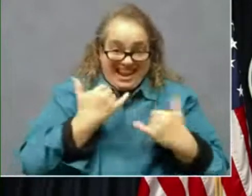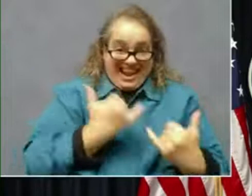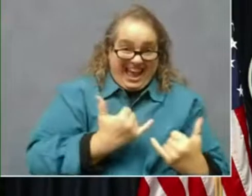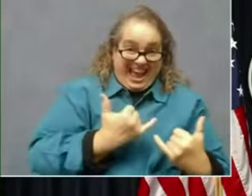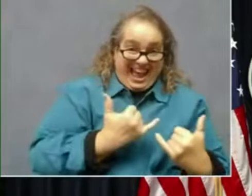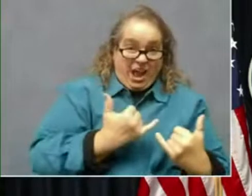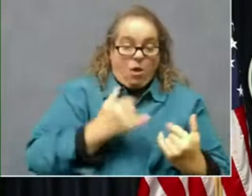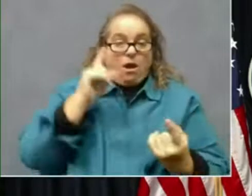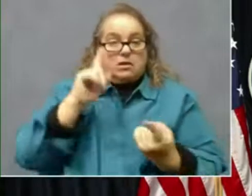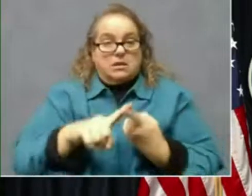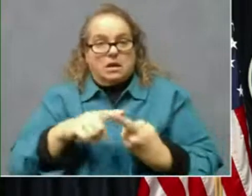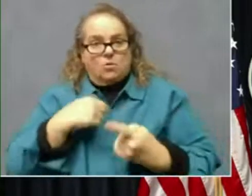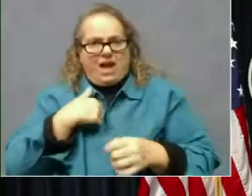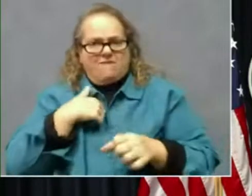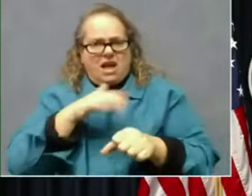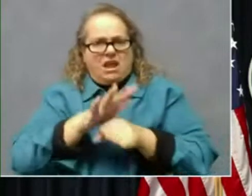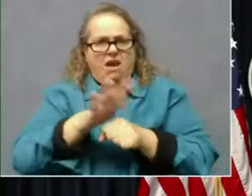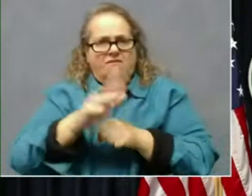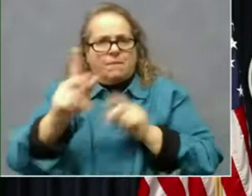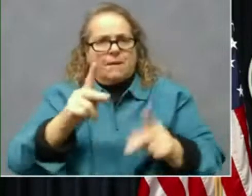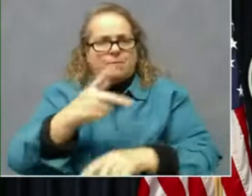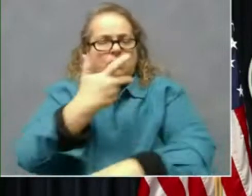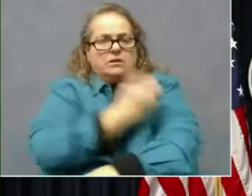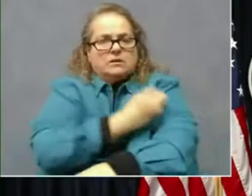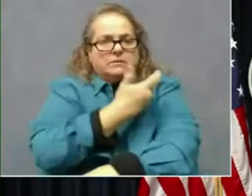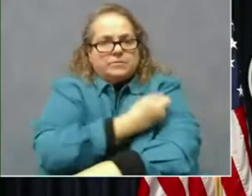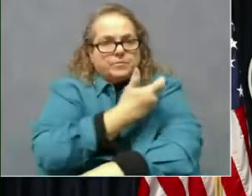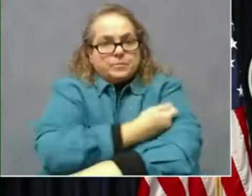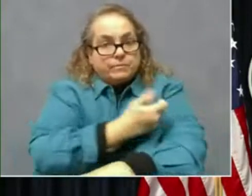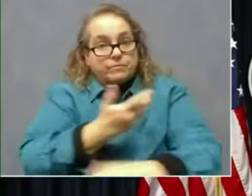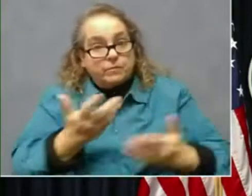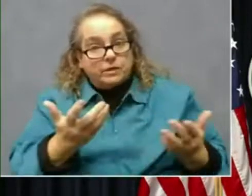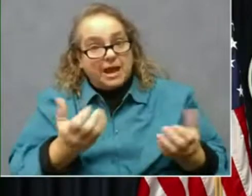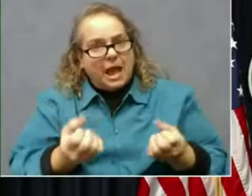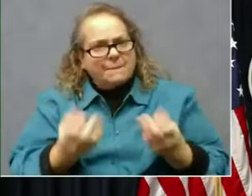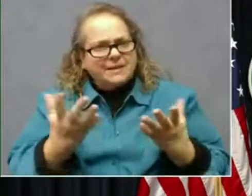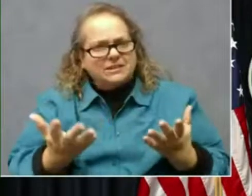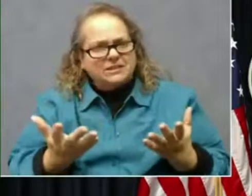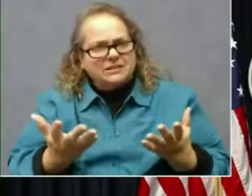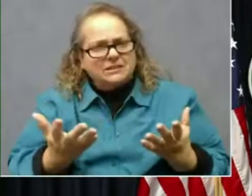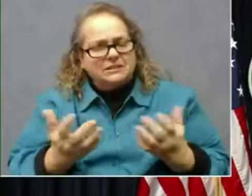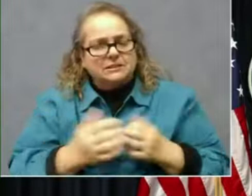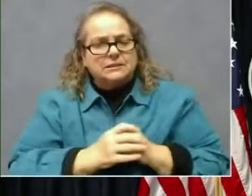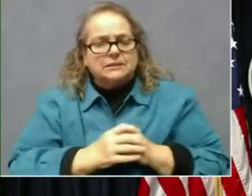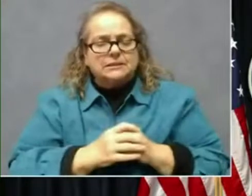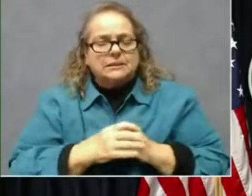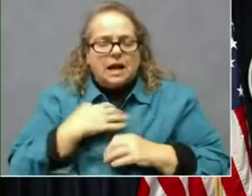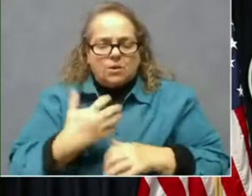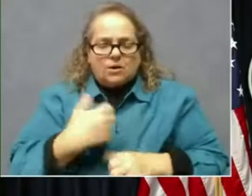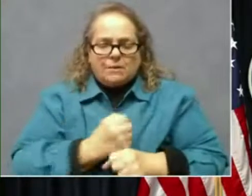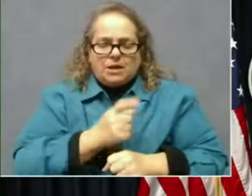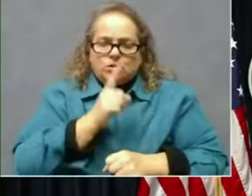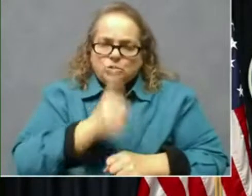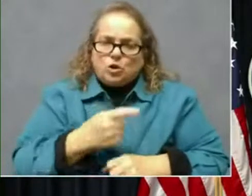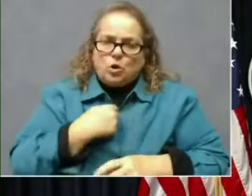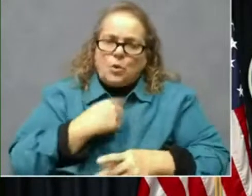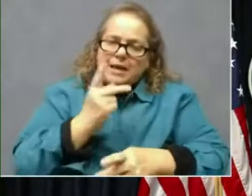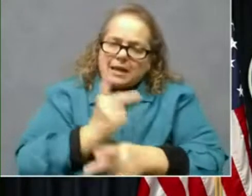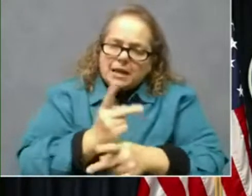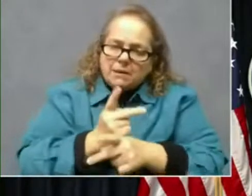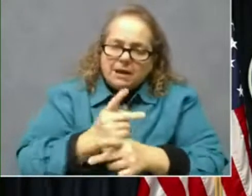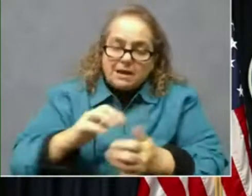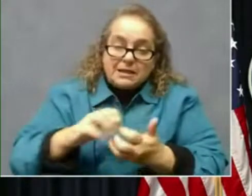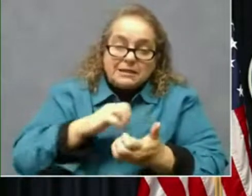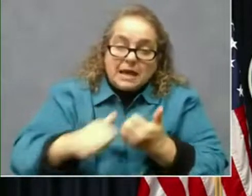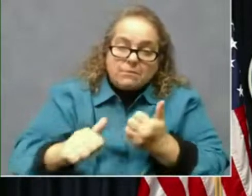out there to reach immunity. I want to make sure that we keep that damage as small as possible,